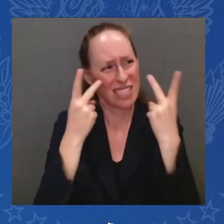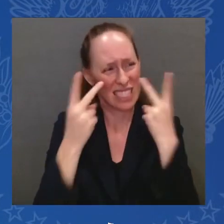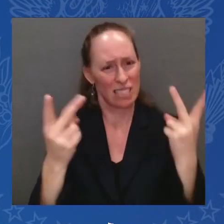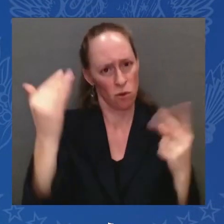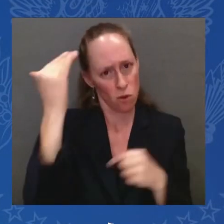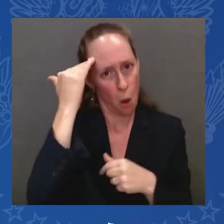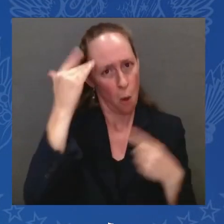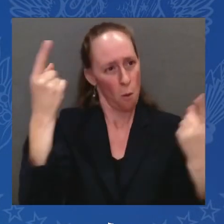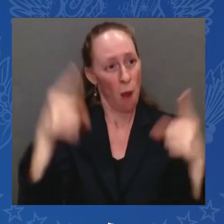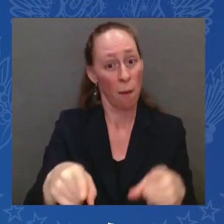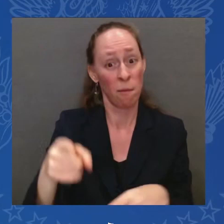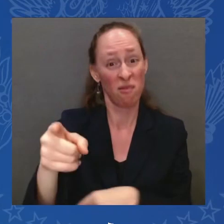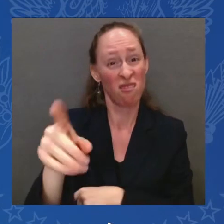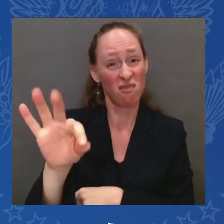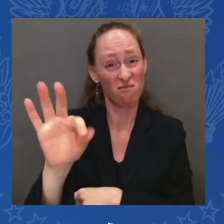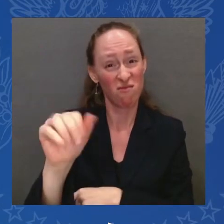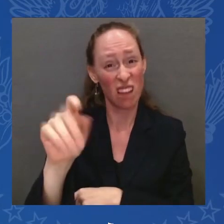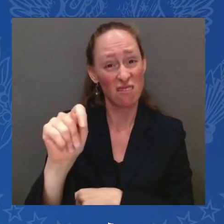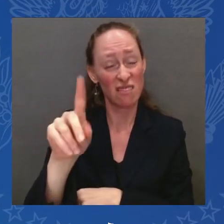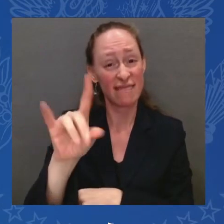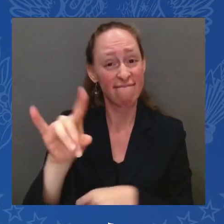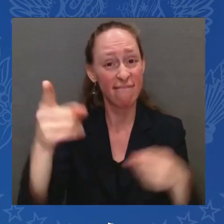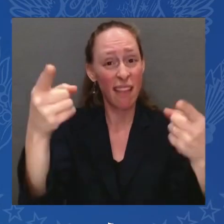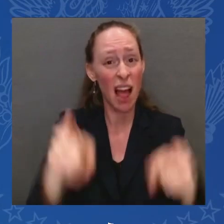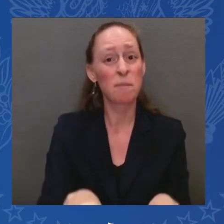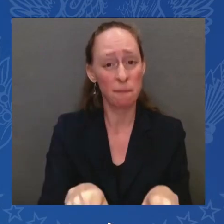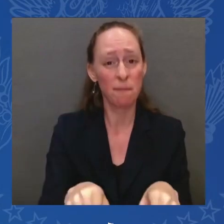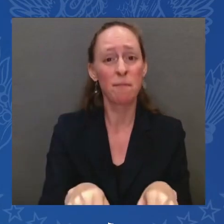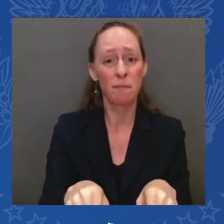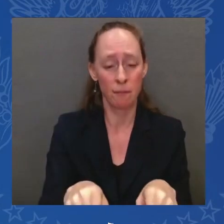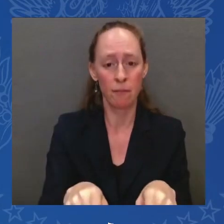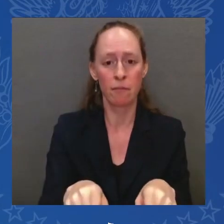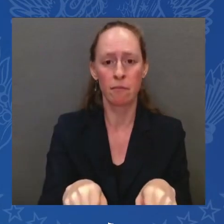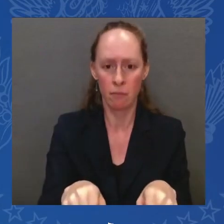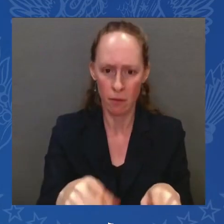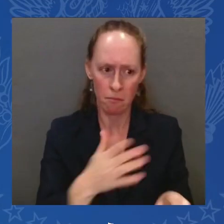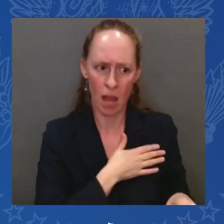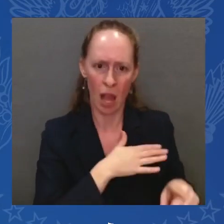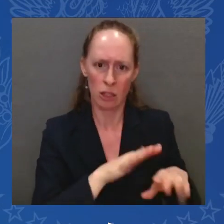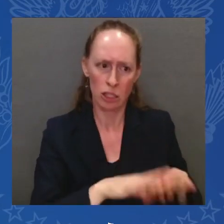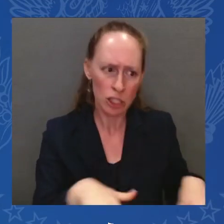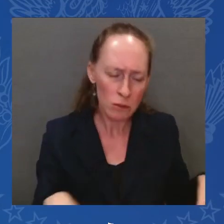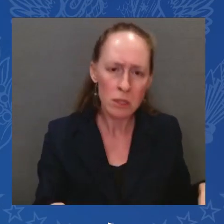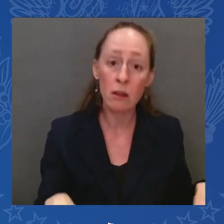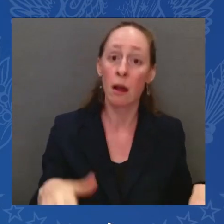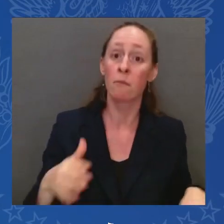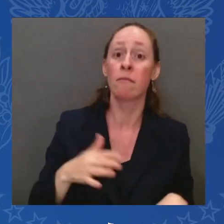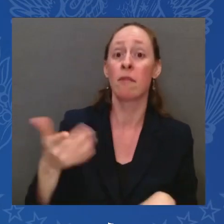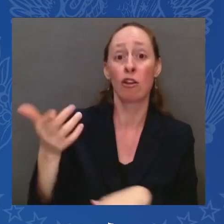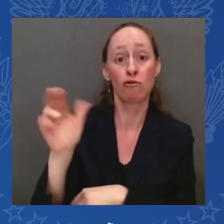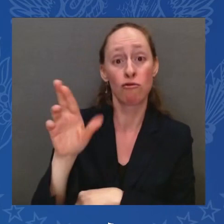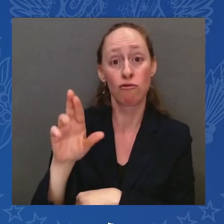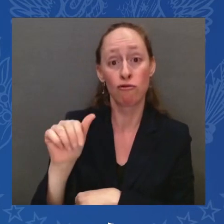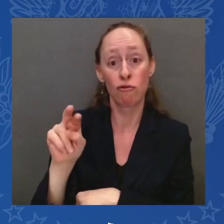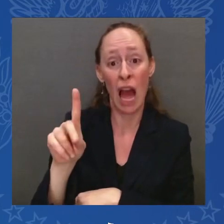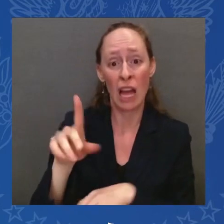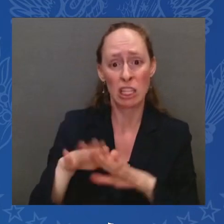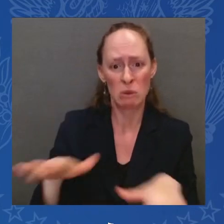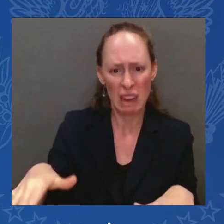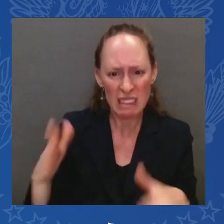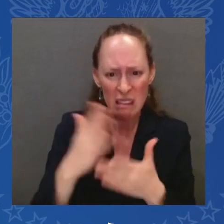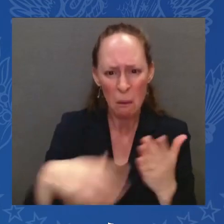It had a profound impact on my children and my grandchildren. Some thought taking a 14-year-old grandchild and not make a mistake, but I took them one at a time.